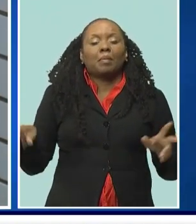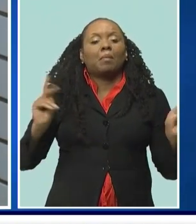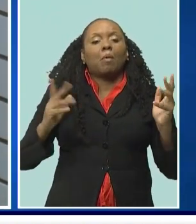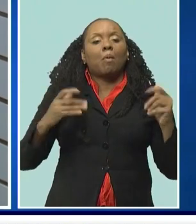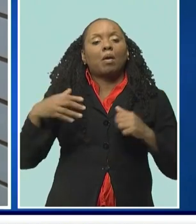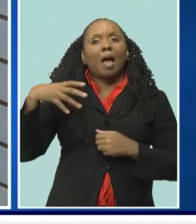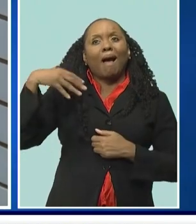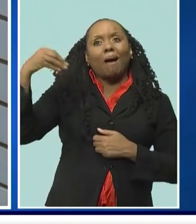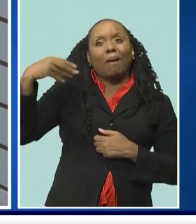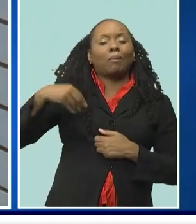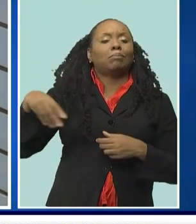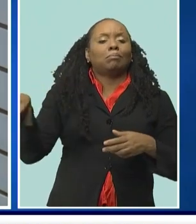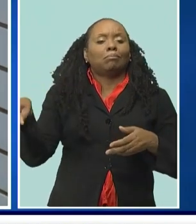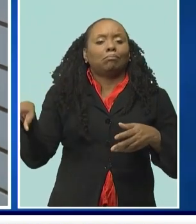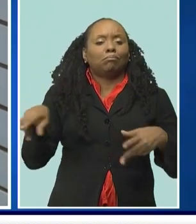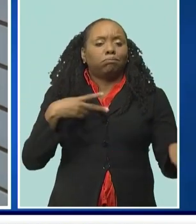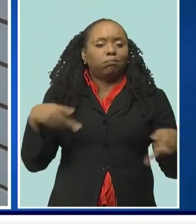far.